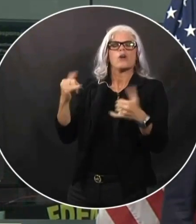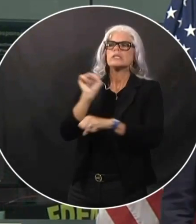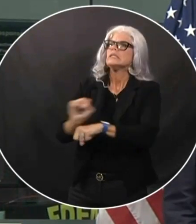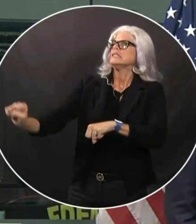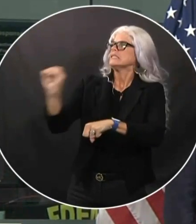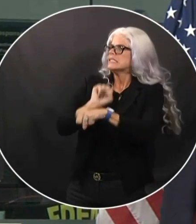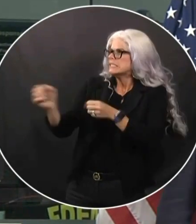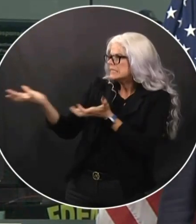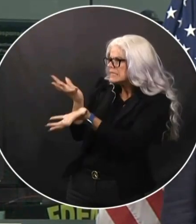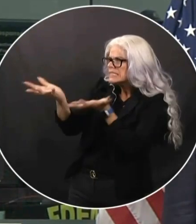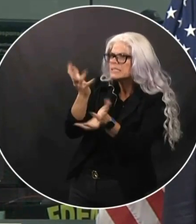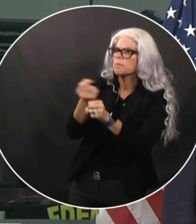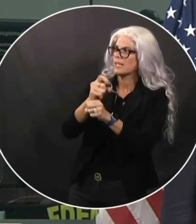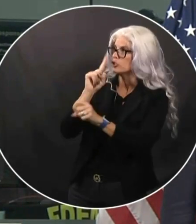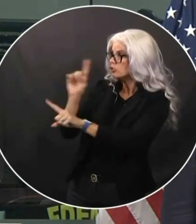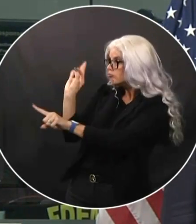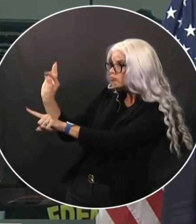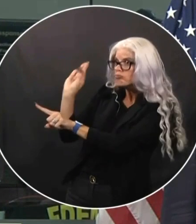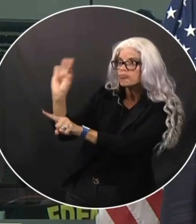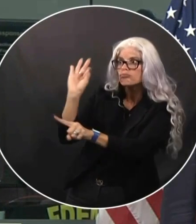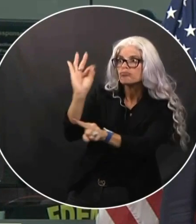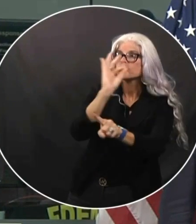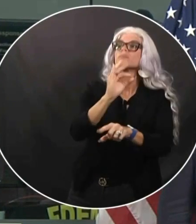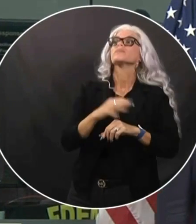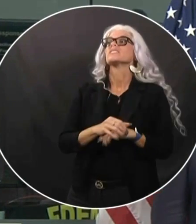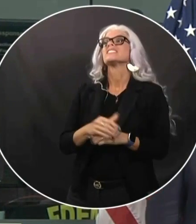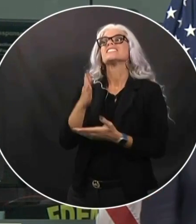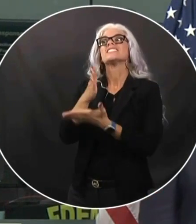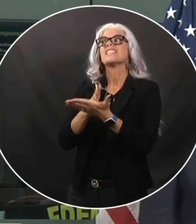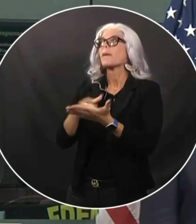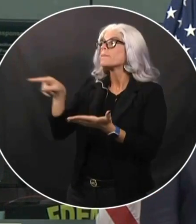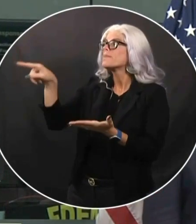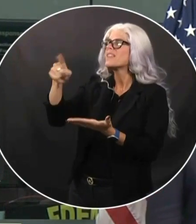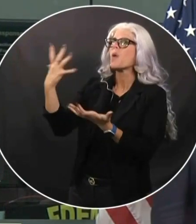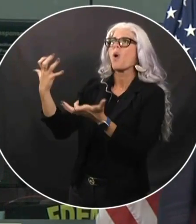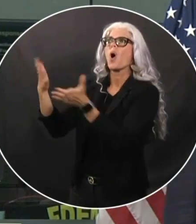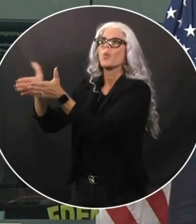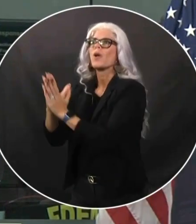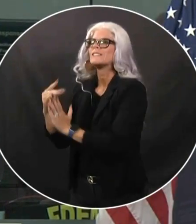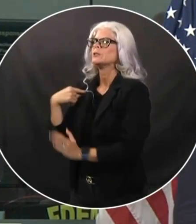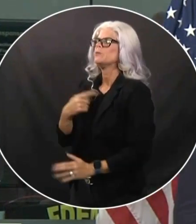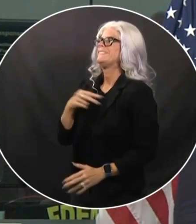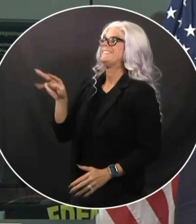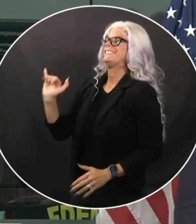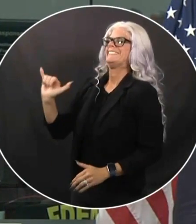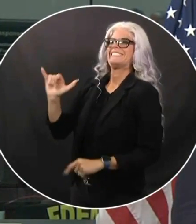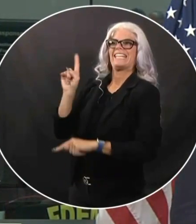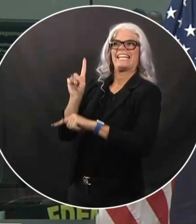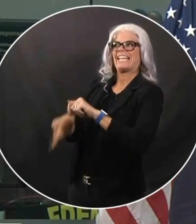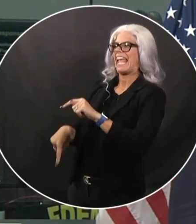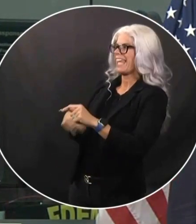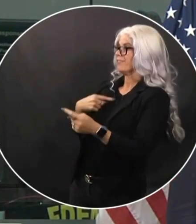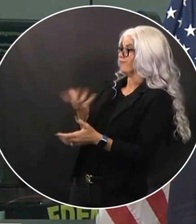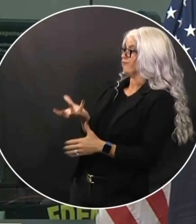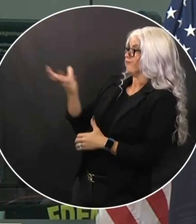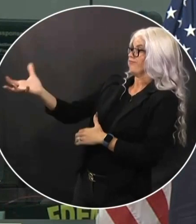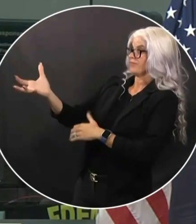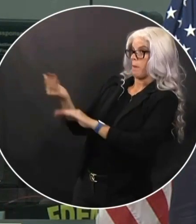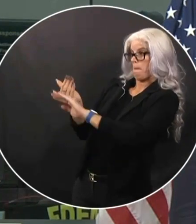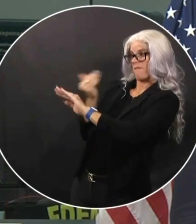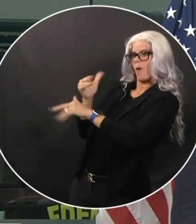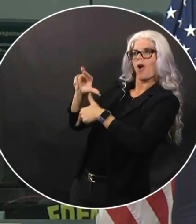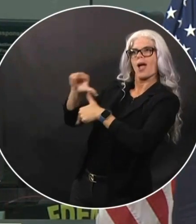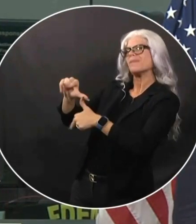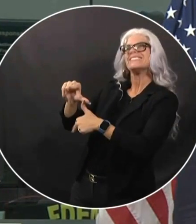Some of those needs need to understand we're not going to get them to the counties before landfall. That's typically an